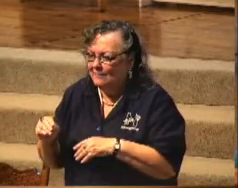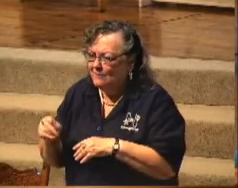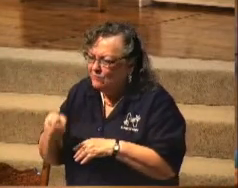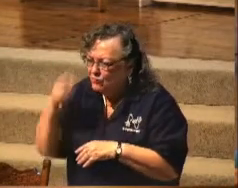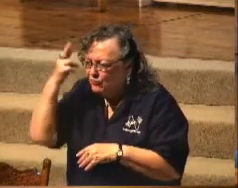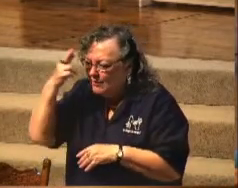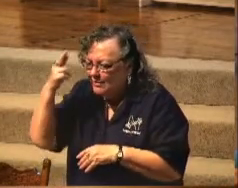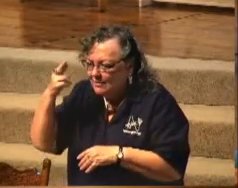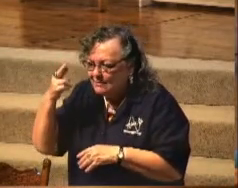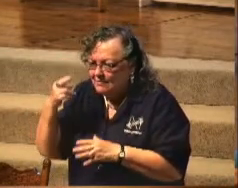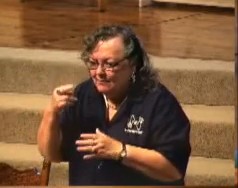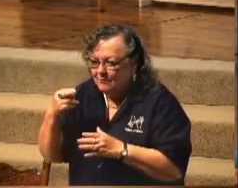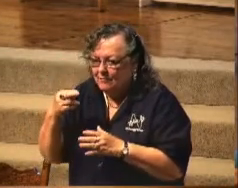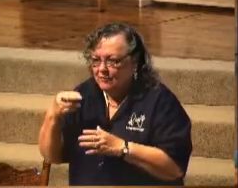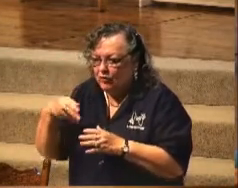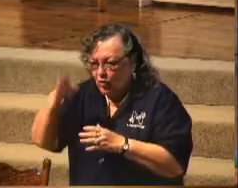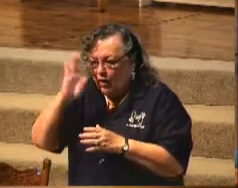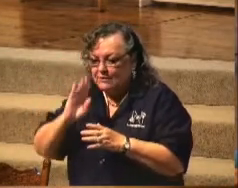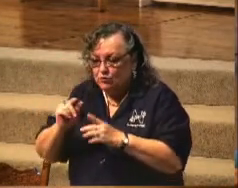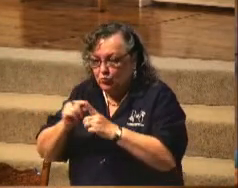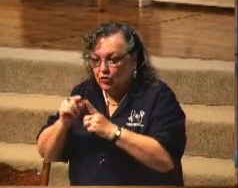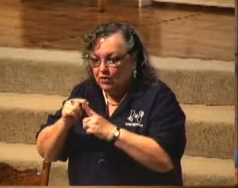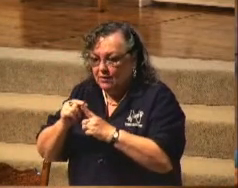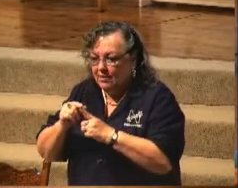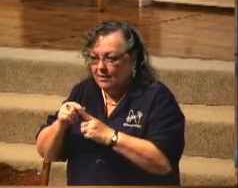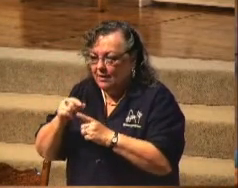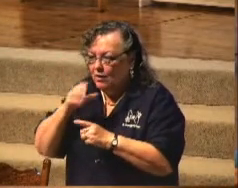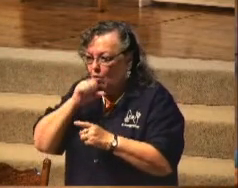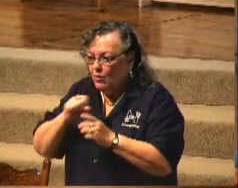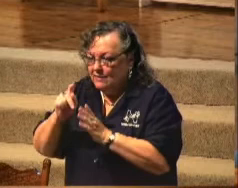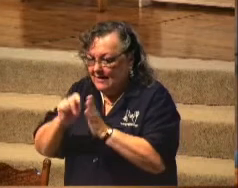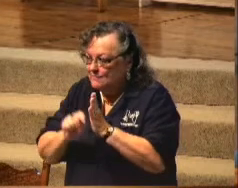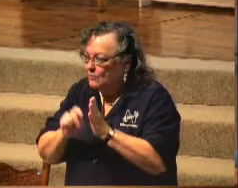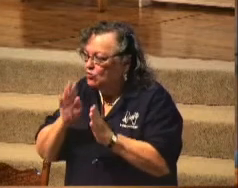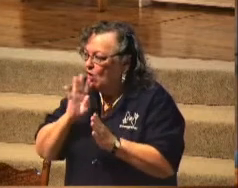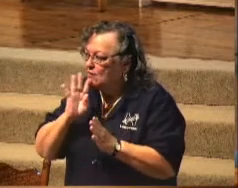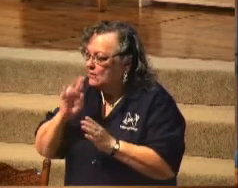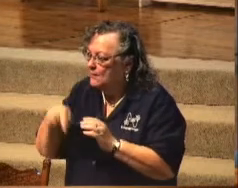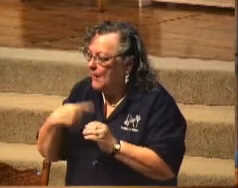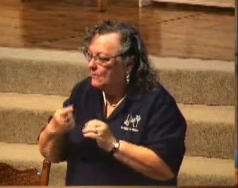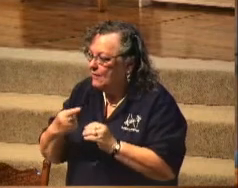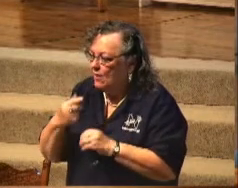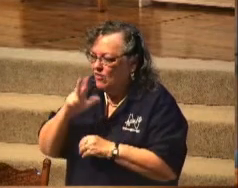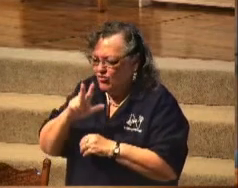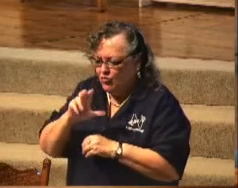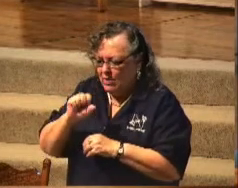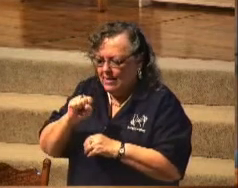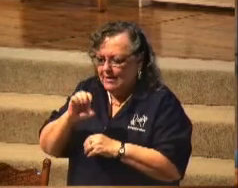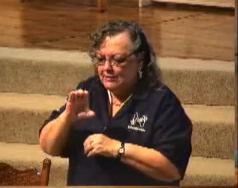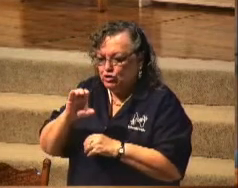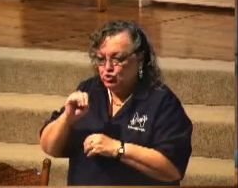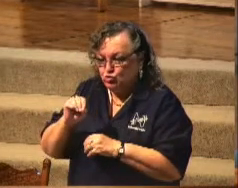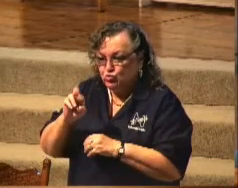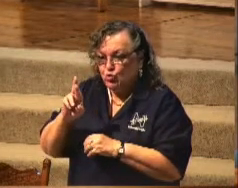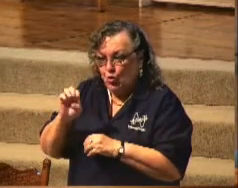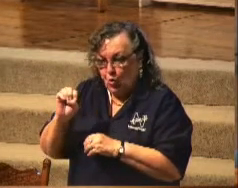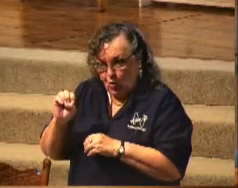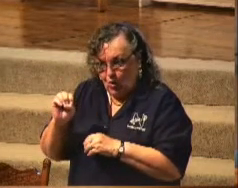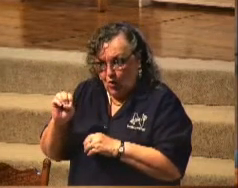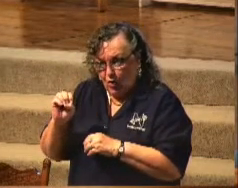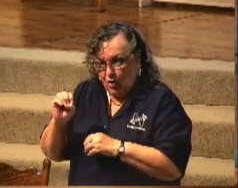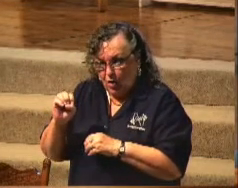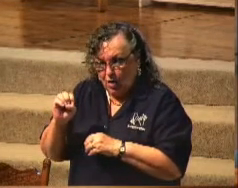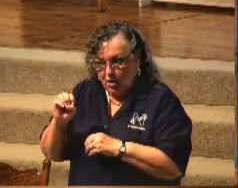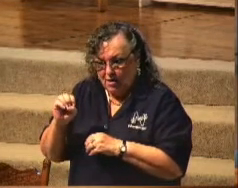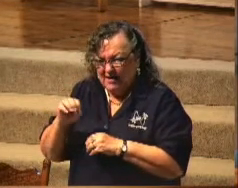realize, according to God's Word, that in the Old Testament talks about three score our life,